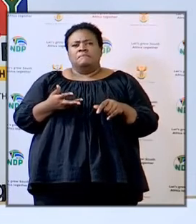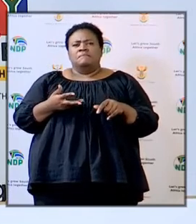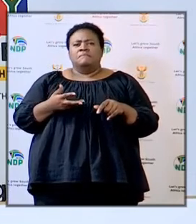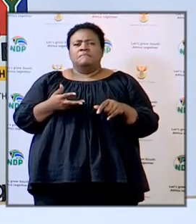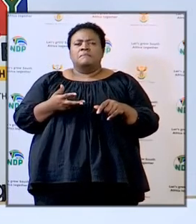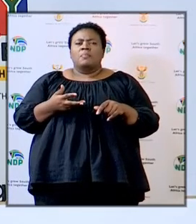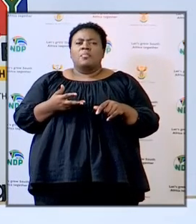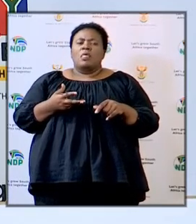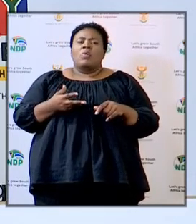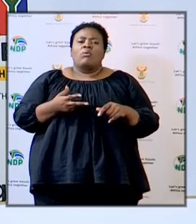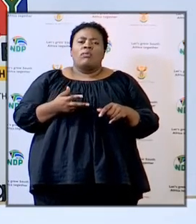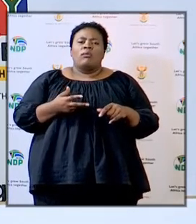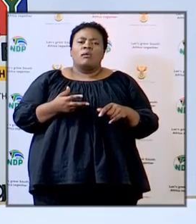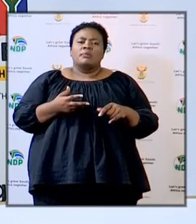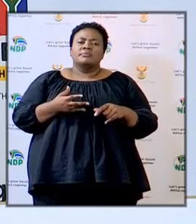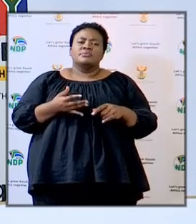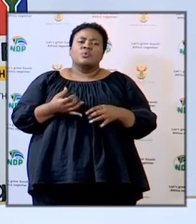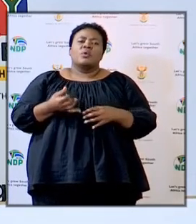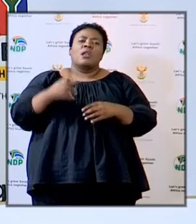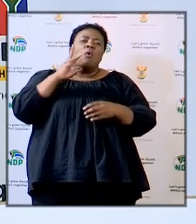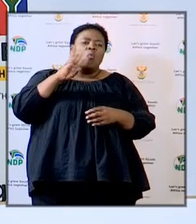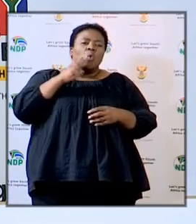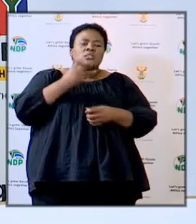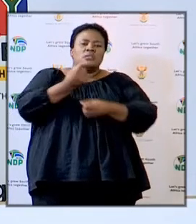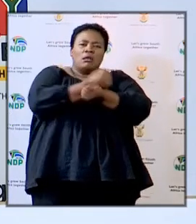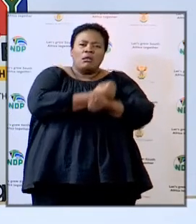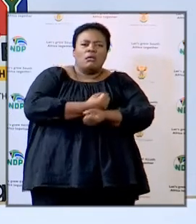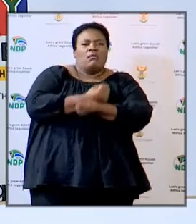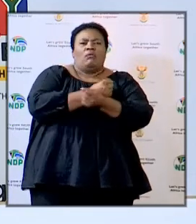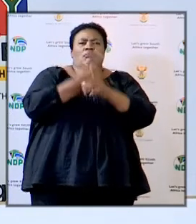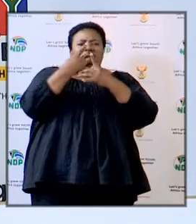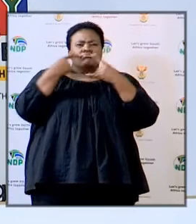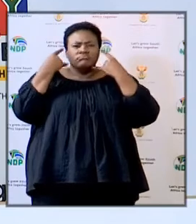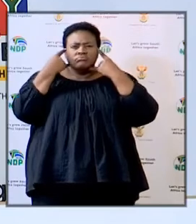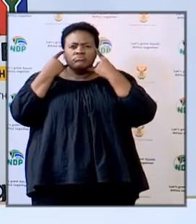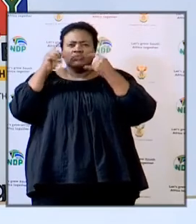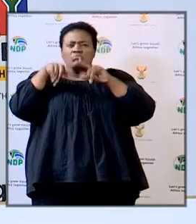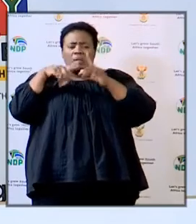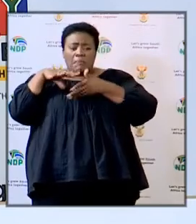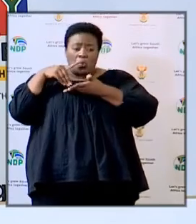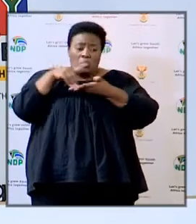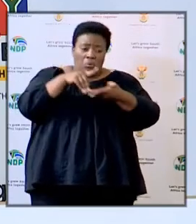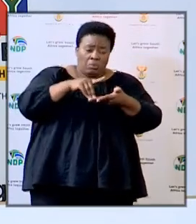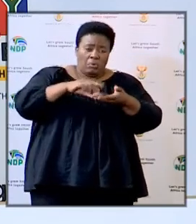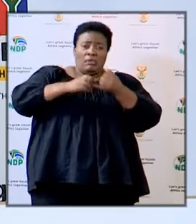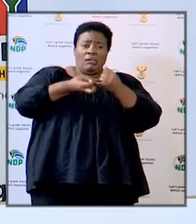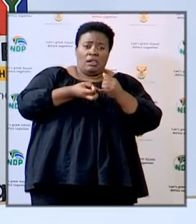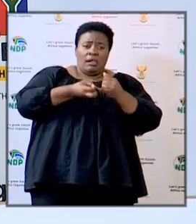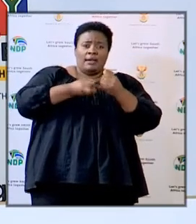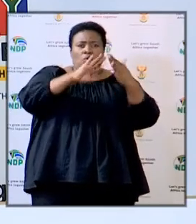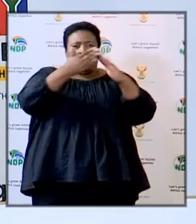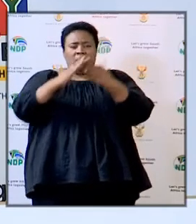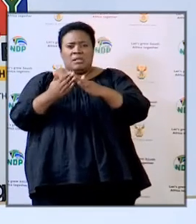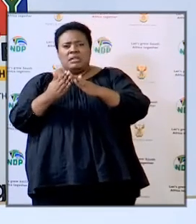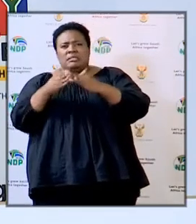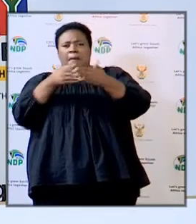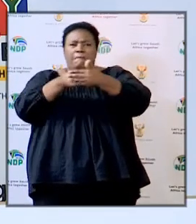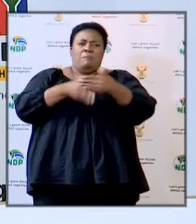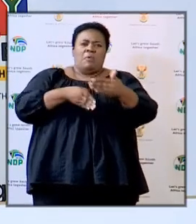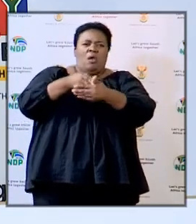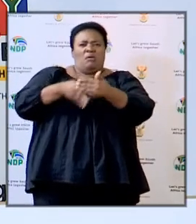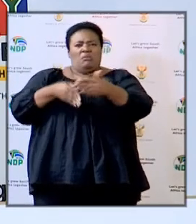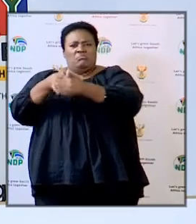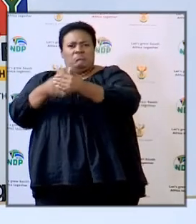service providers from delivering COVID essentials I indicated in my presentation that